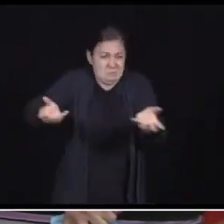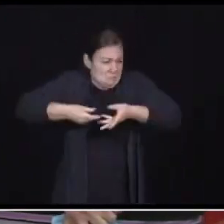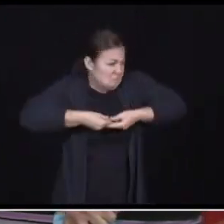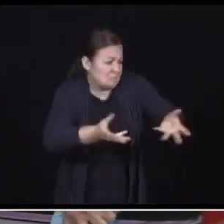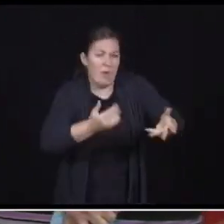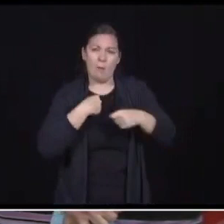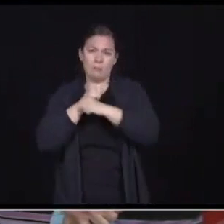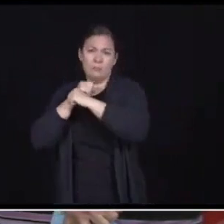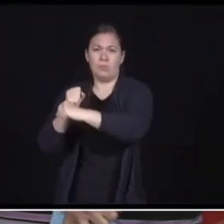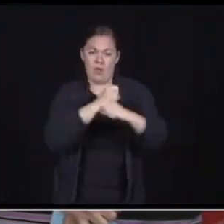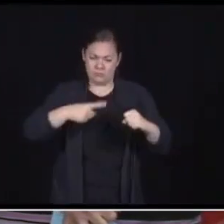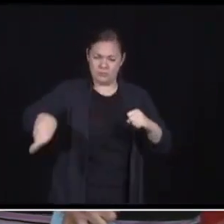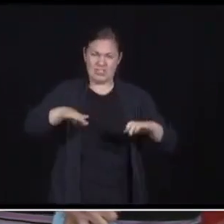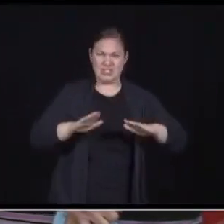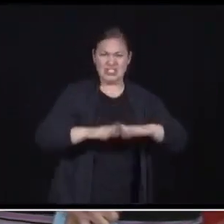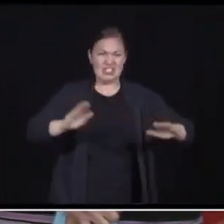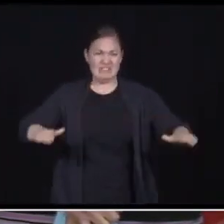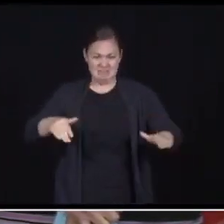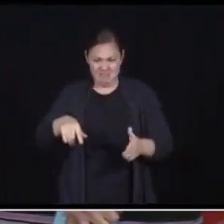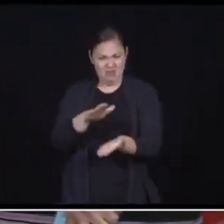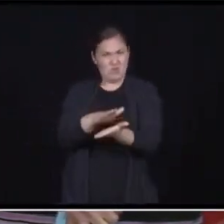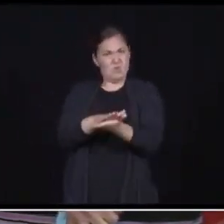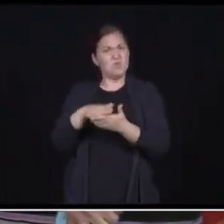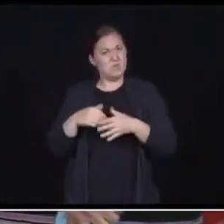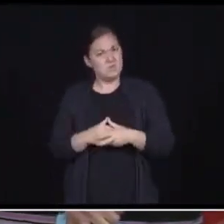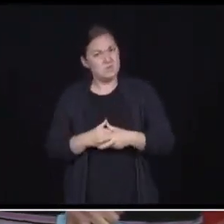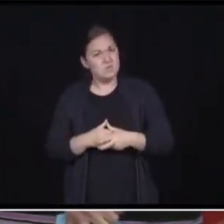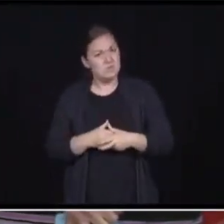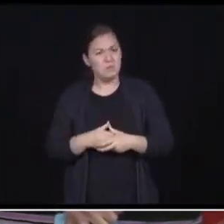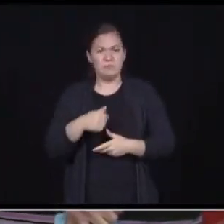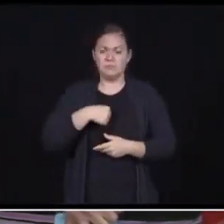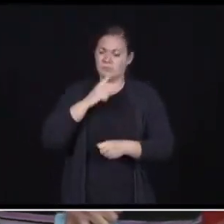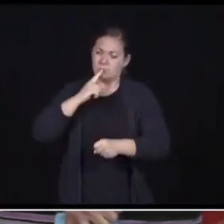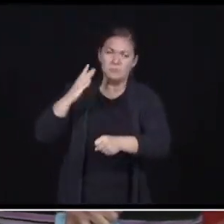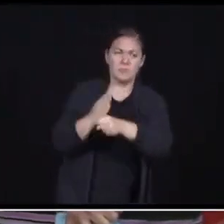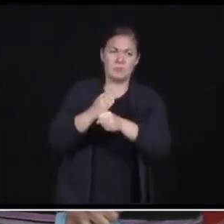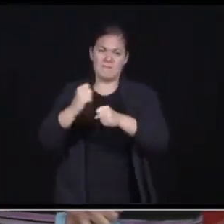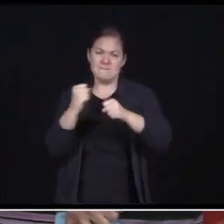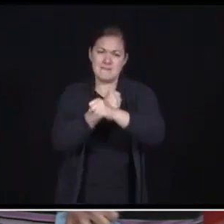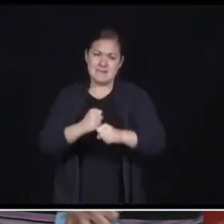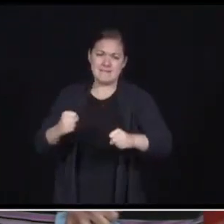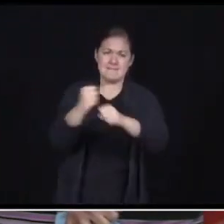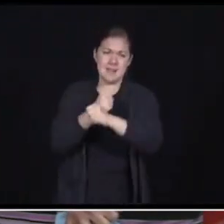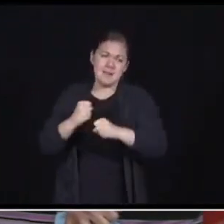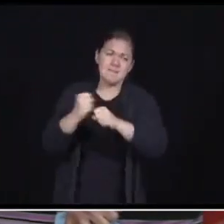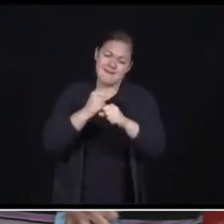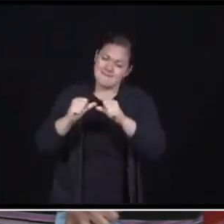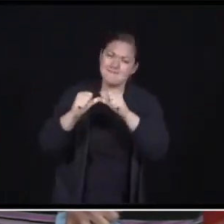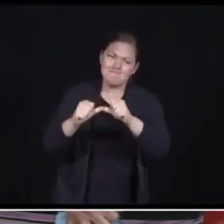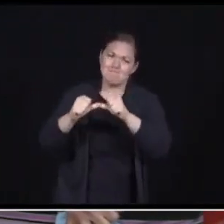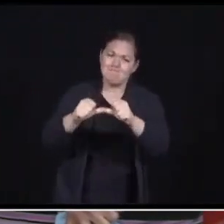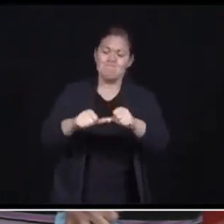and school staff. Because we are committed to fighting COVID-19 with everything we have got. And